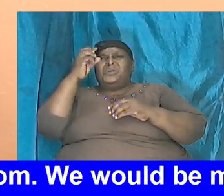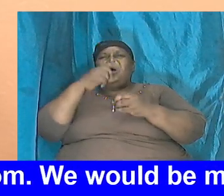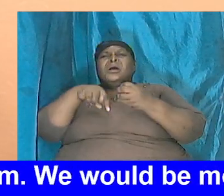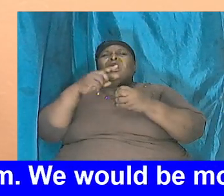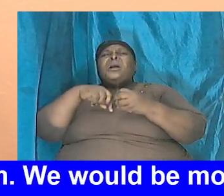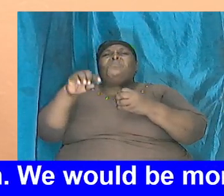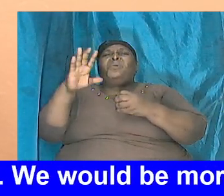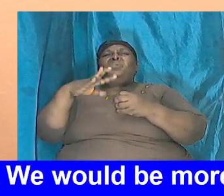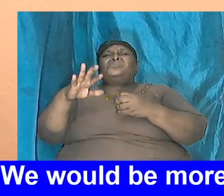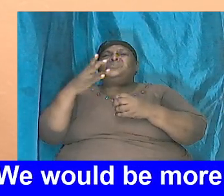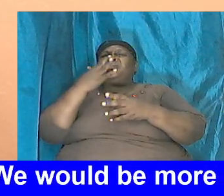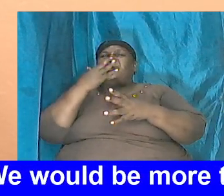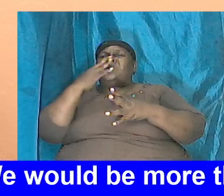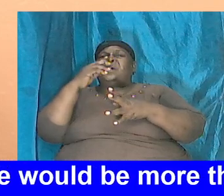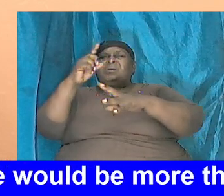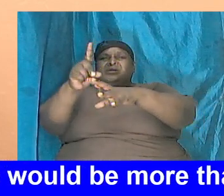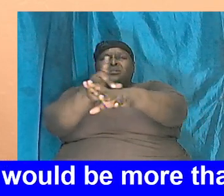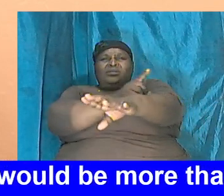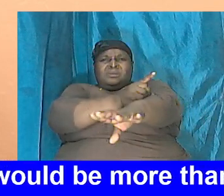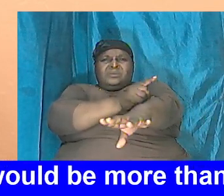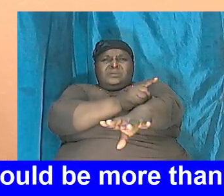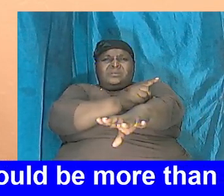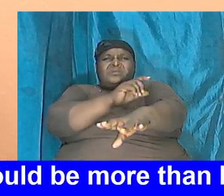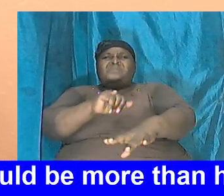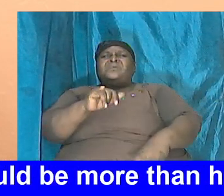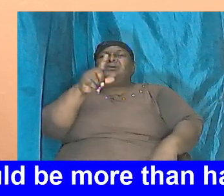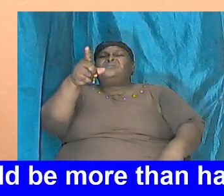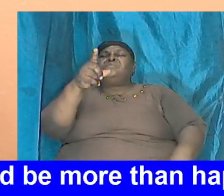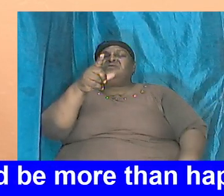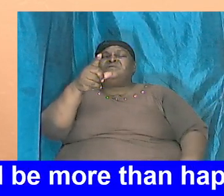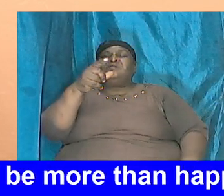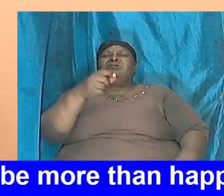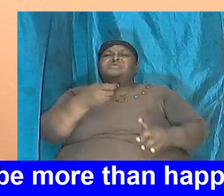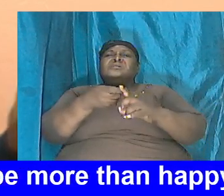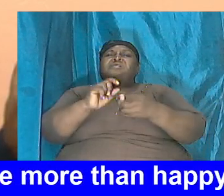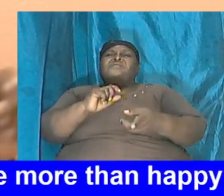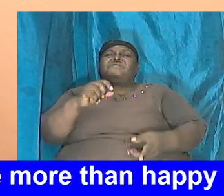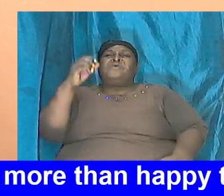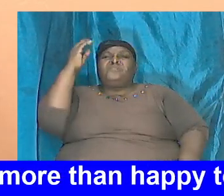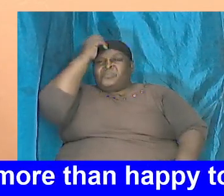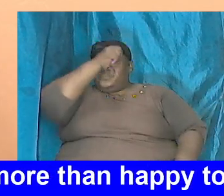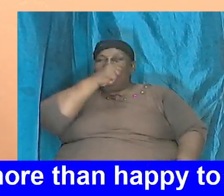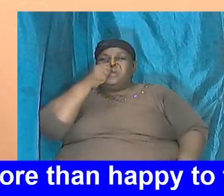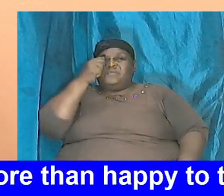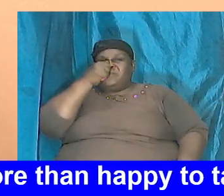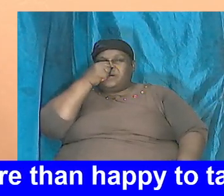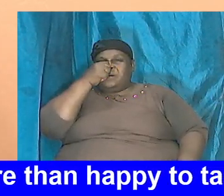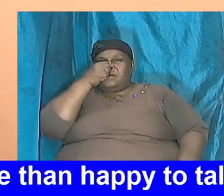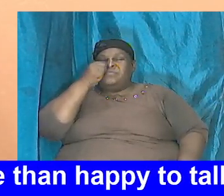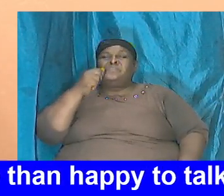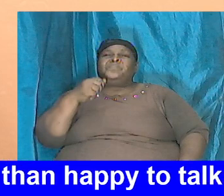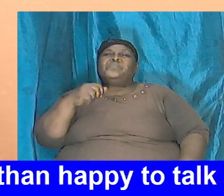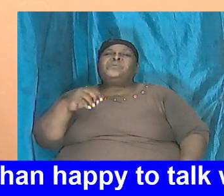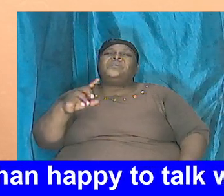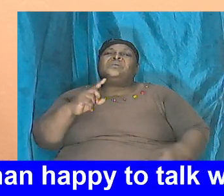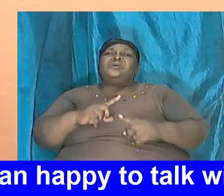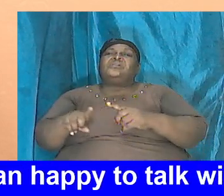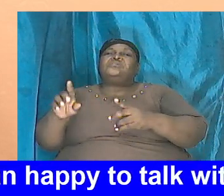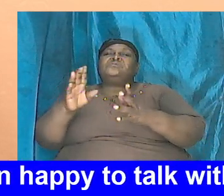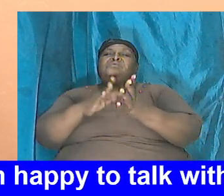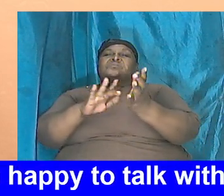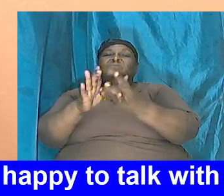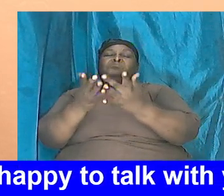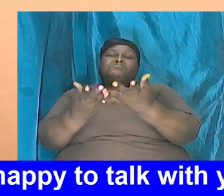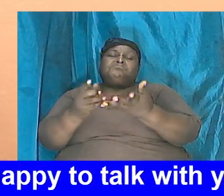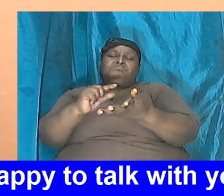and that you're from Africa you are not cursed not according to the book of